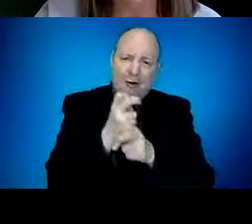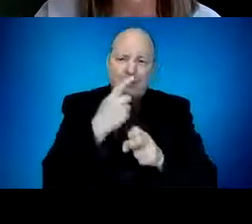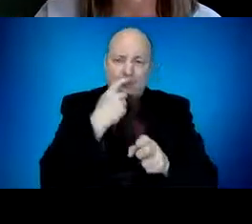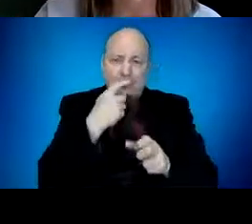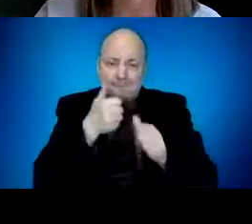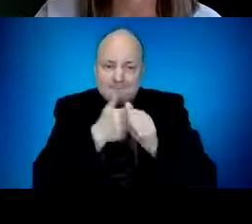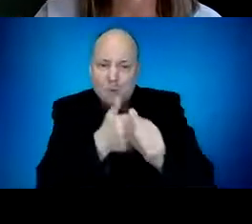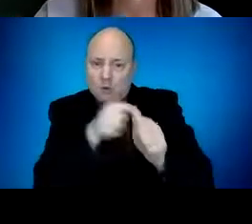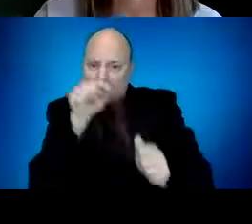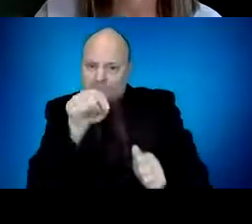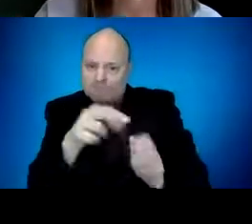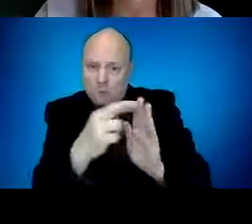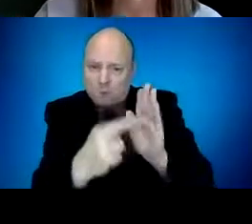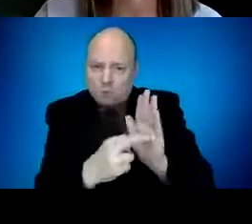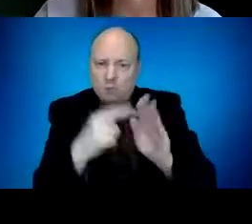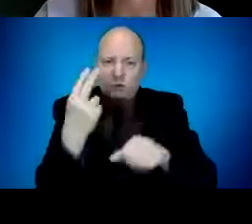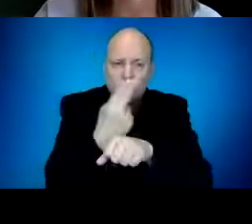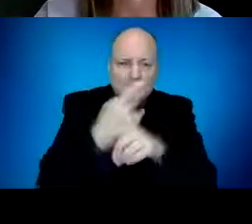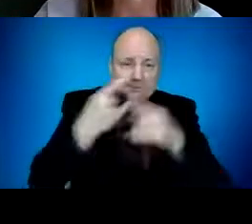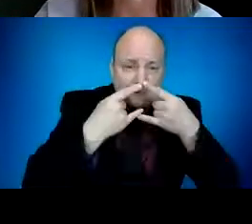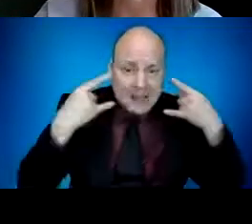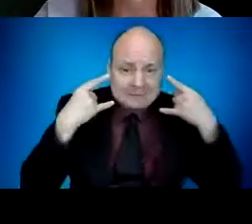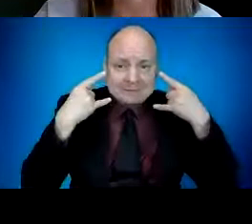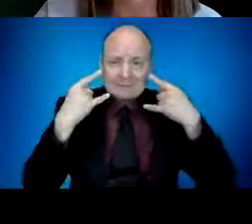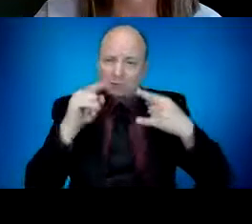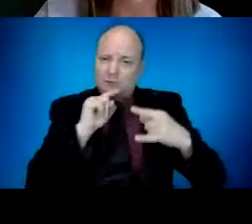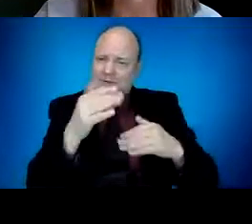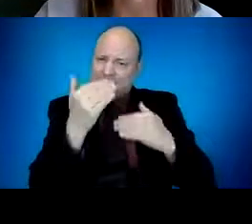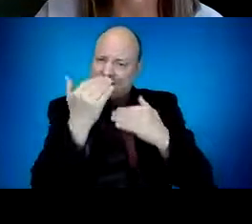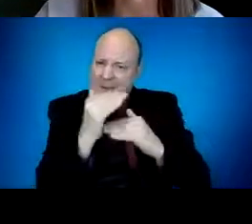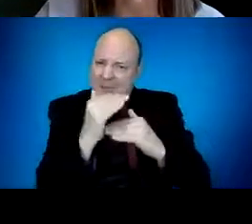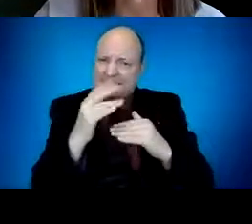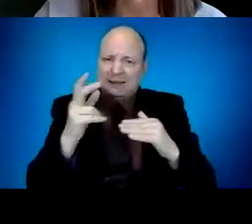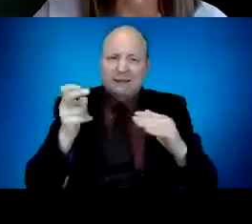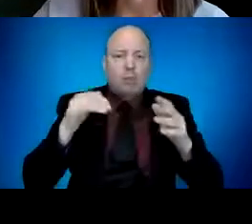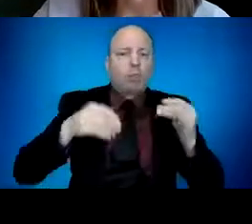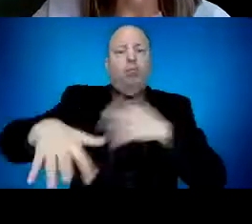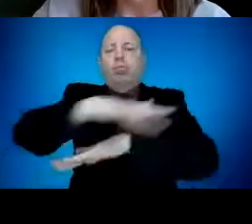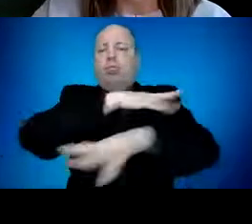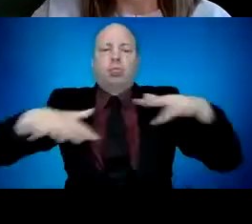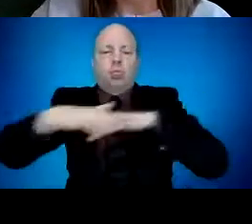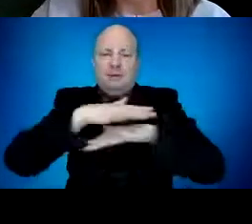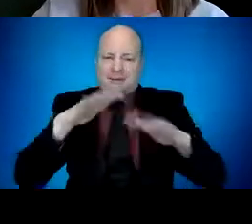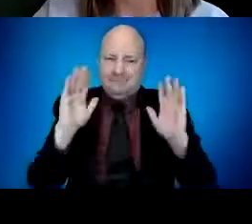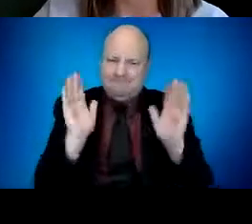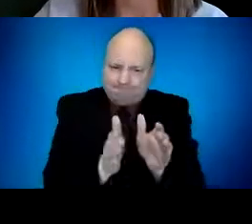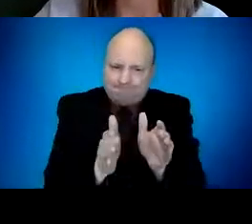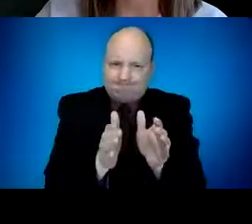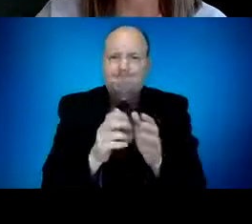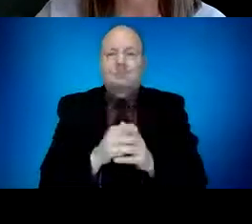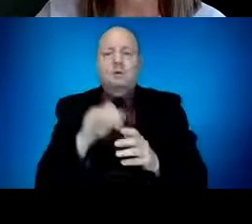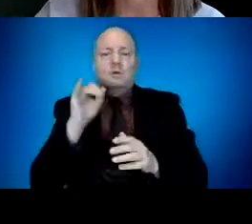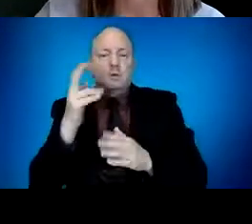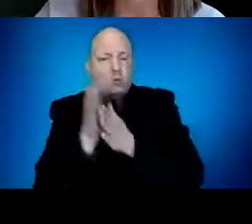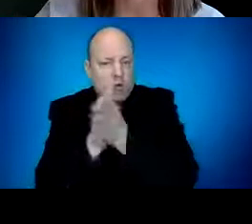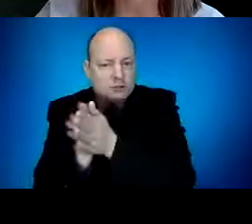masks, limiting their gatherings, keeping physical distancing, washing our hands, and now, of course, taking the opportunity to